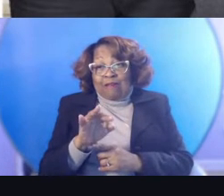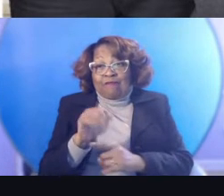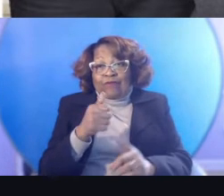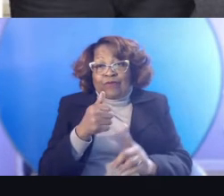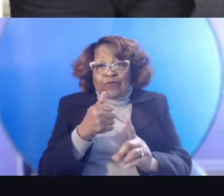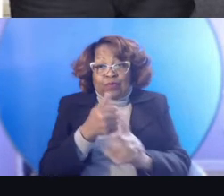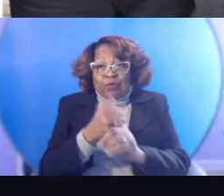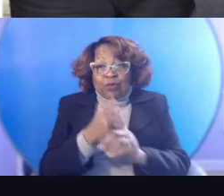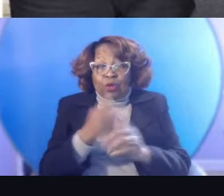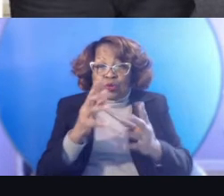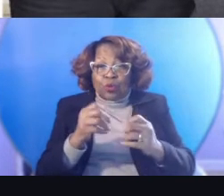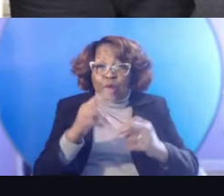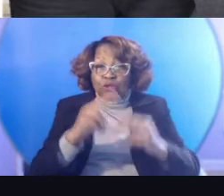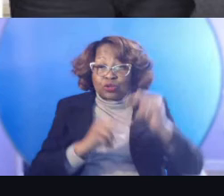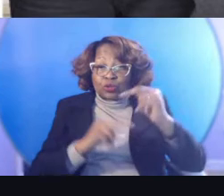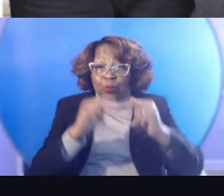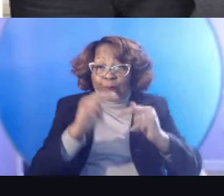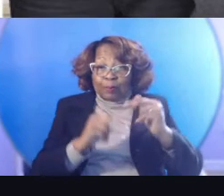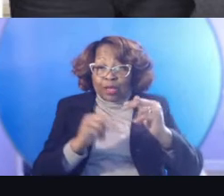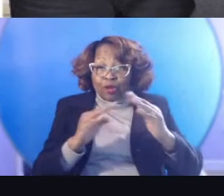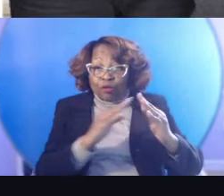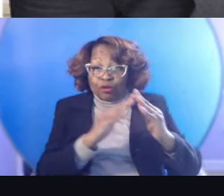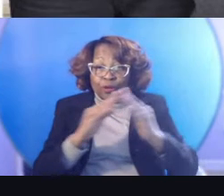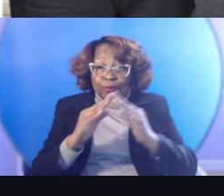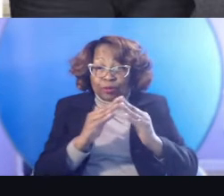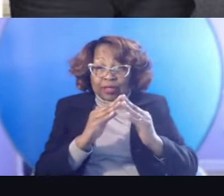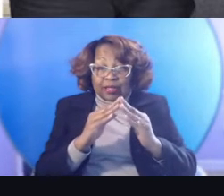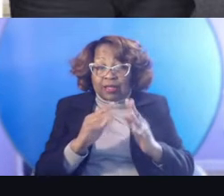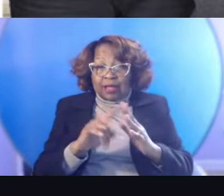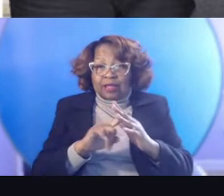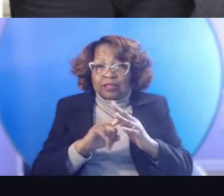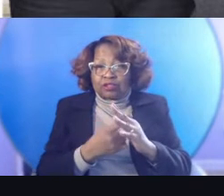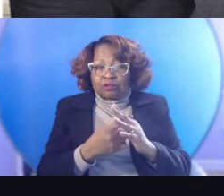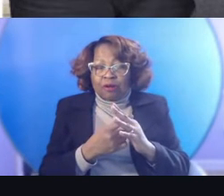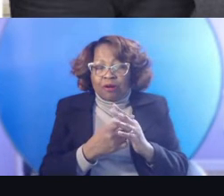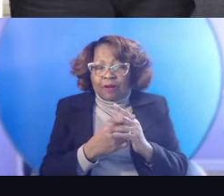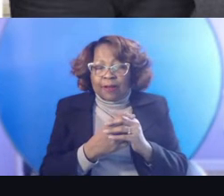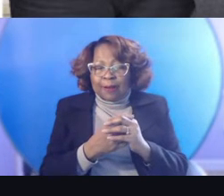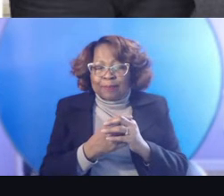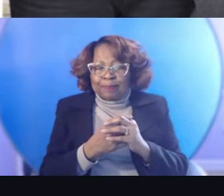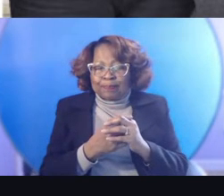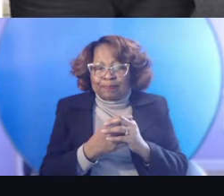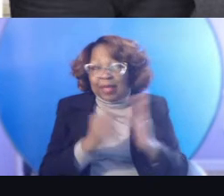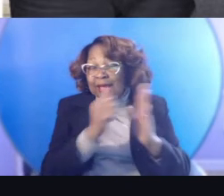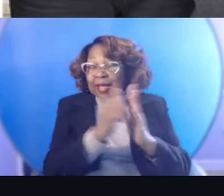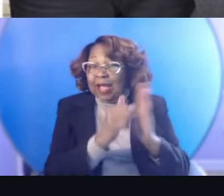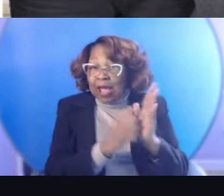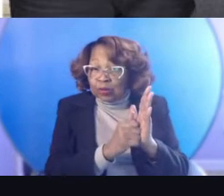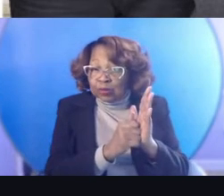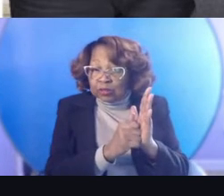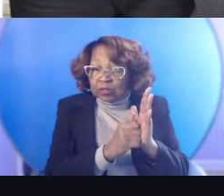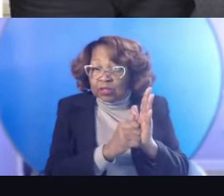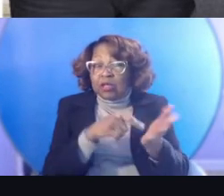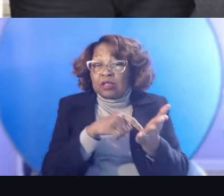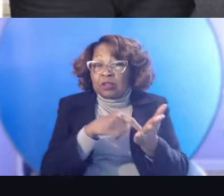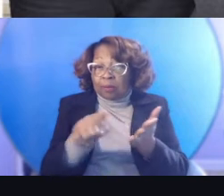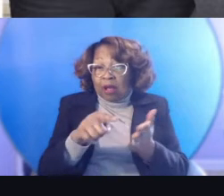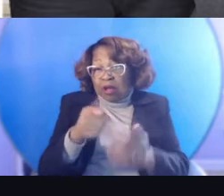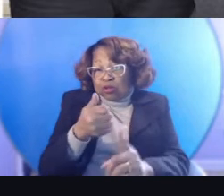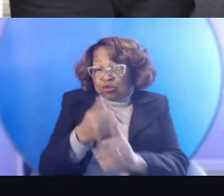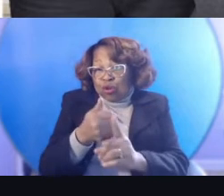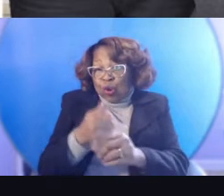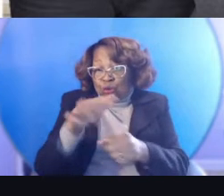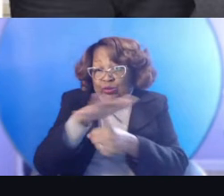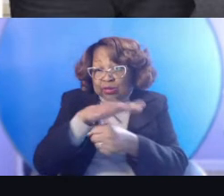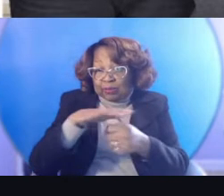to build community and, and start a, uh, um, an account to purchase your own space for community to